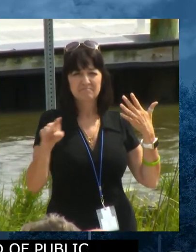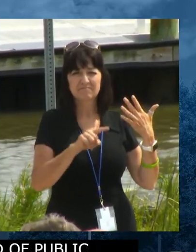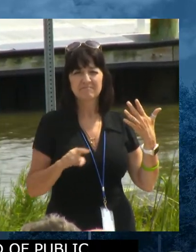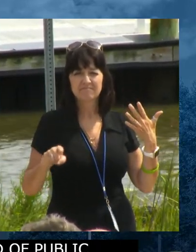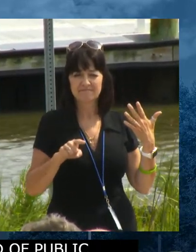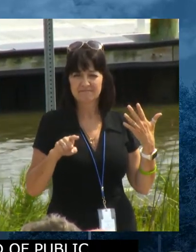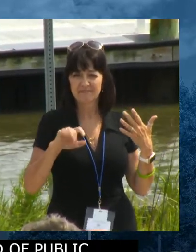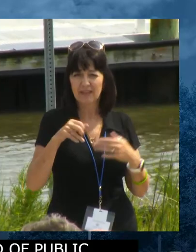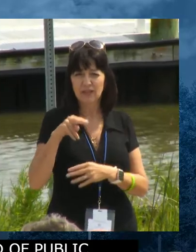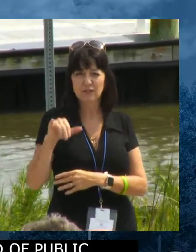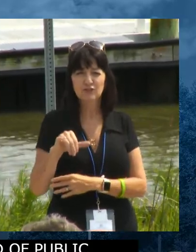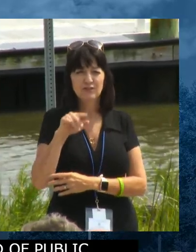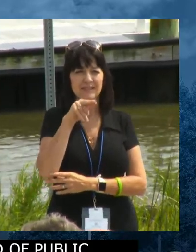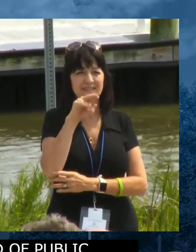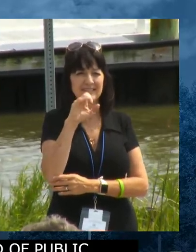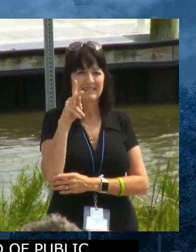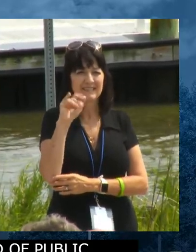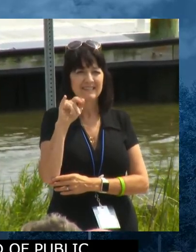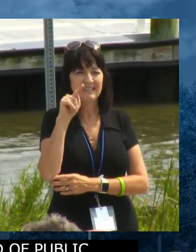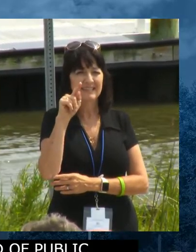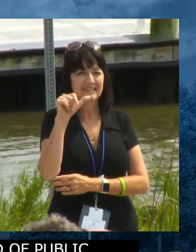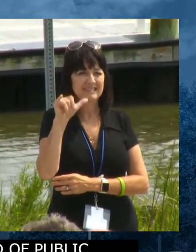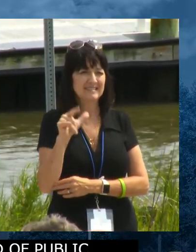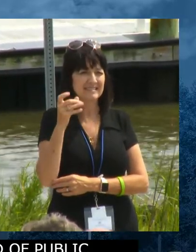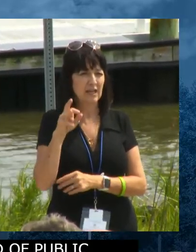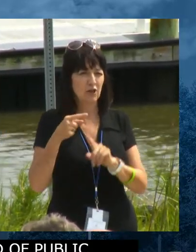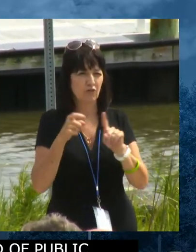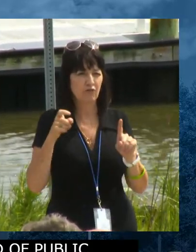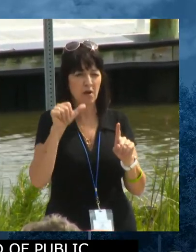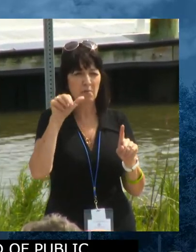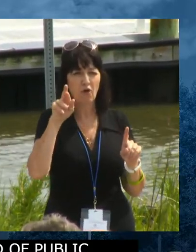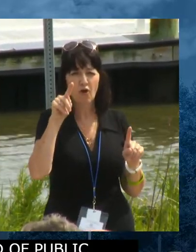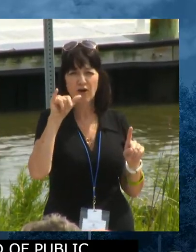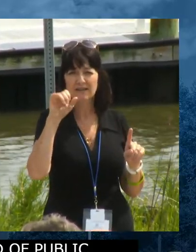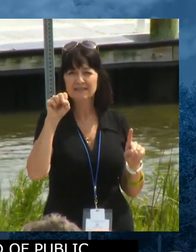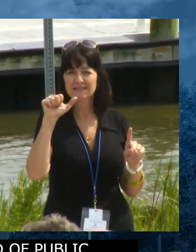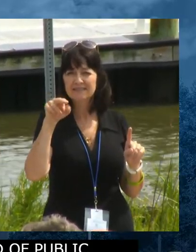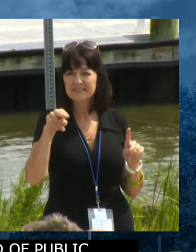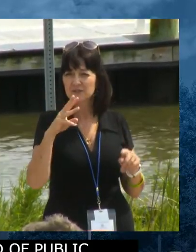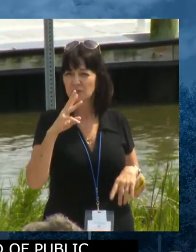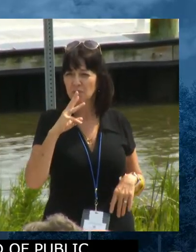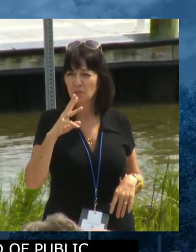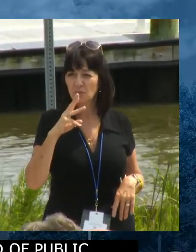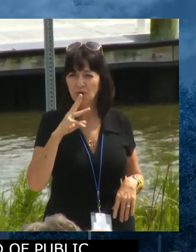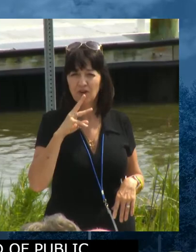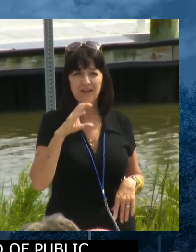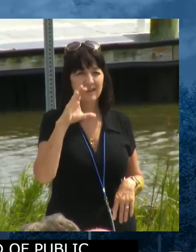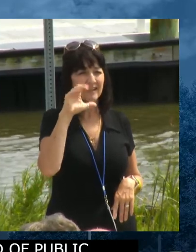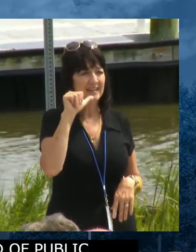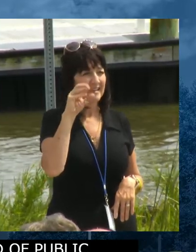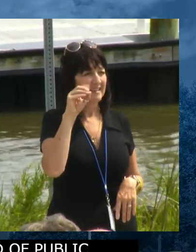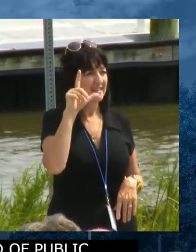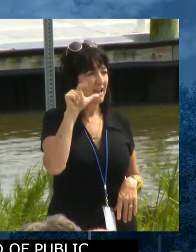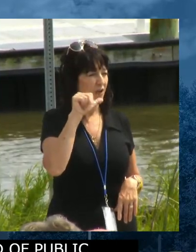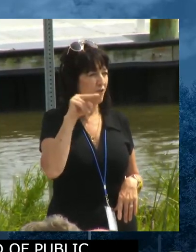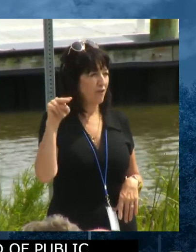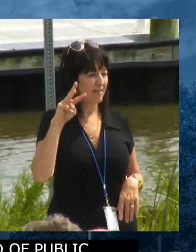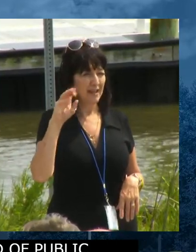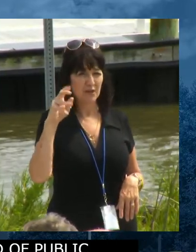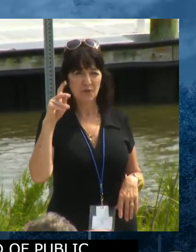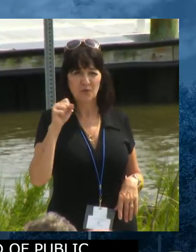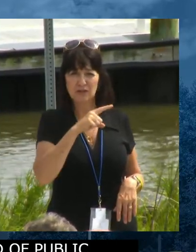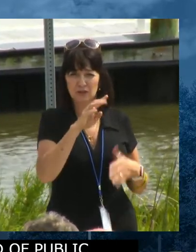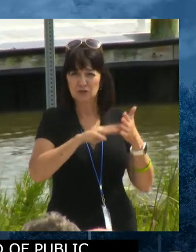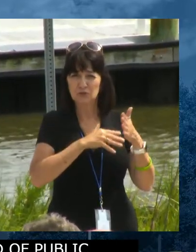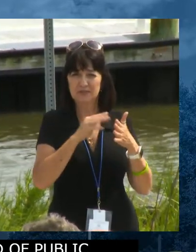Ginny Eisenberry and Nikki Taylor from Artesian Water. We've got, uh, Carol Ann Wicks. I don't know if Carol Ann is here. Uh, she was